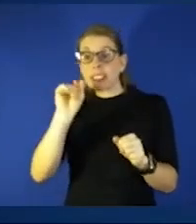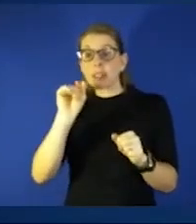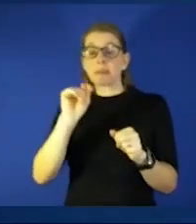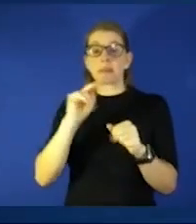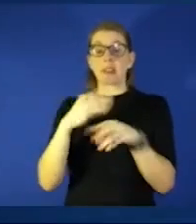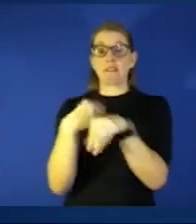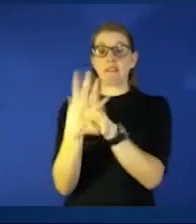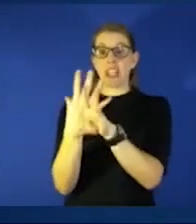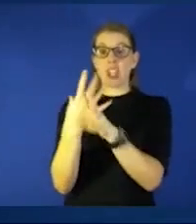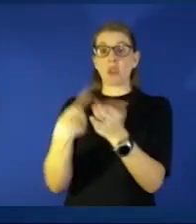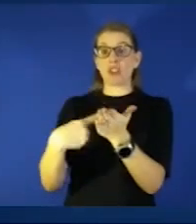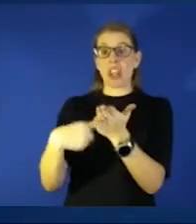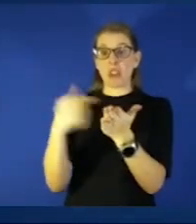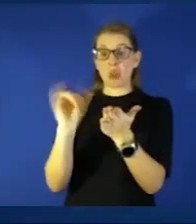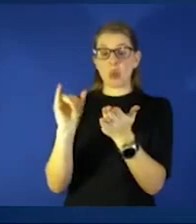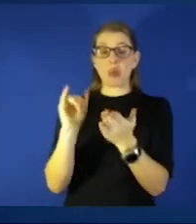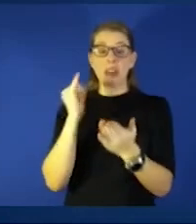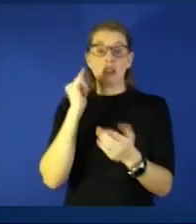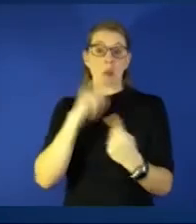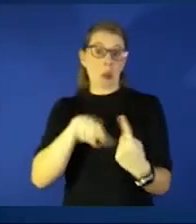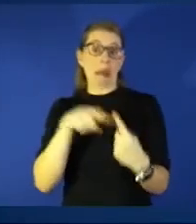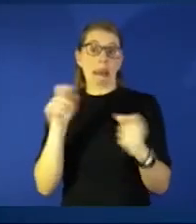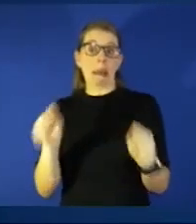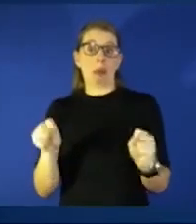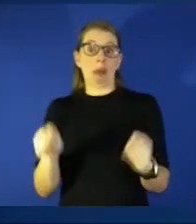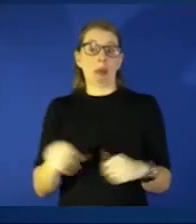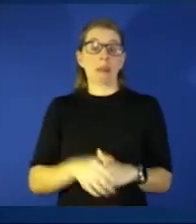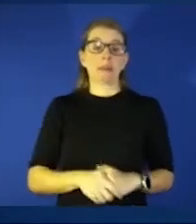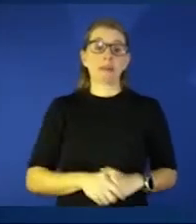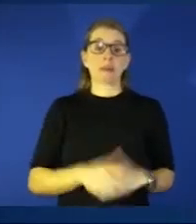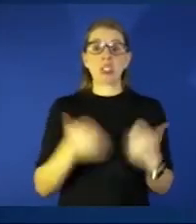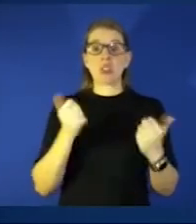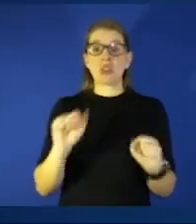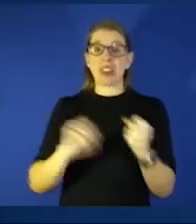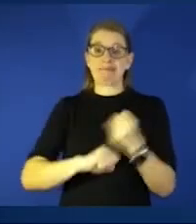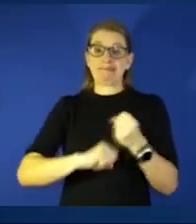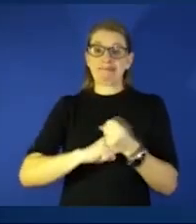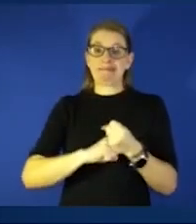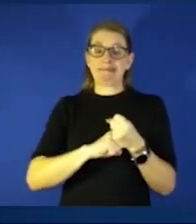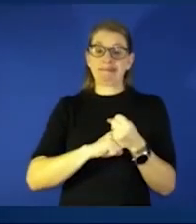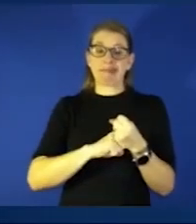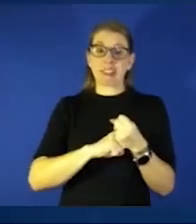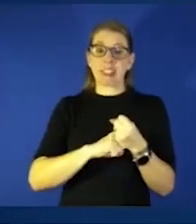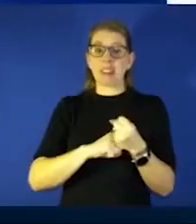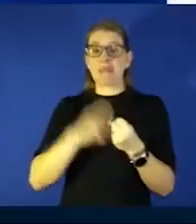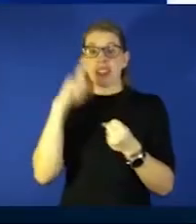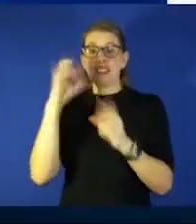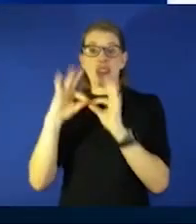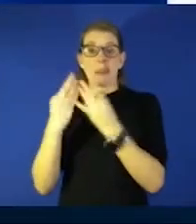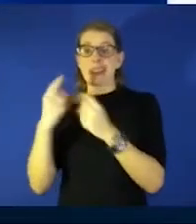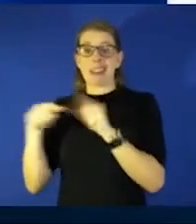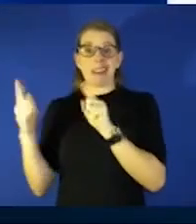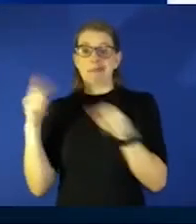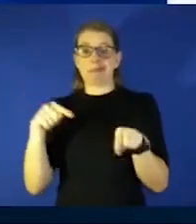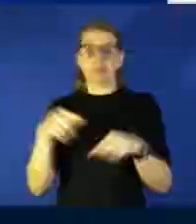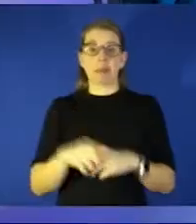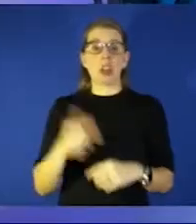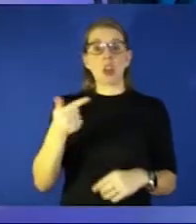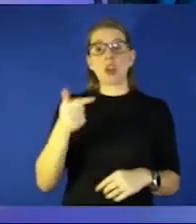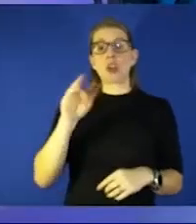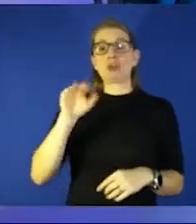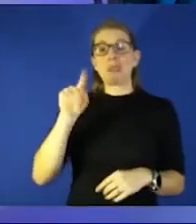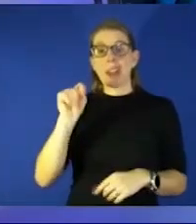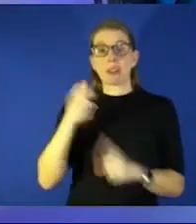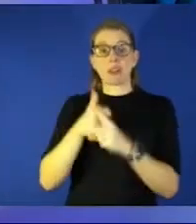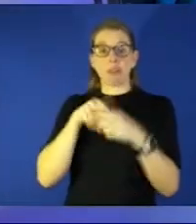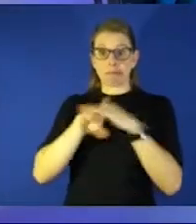ones as we're able to and just try and be there for them while their families are not allowed to be there grant when you go in to a